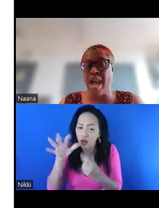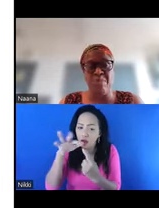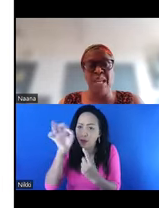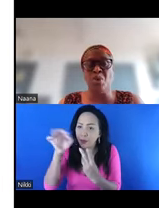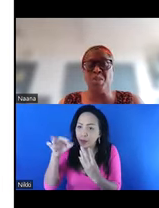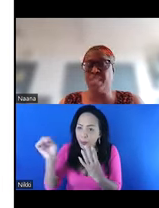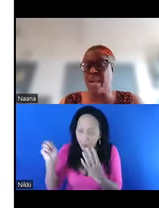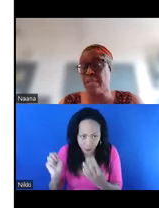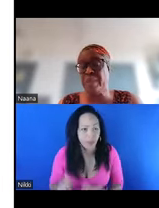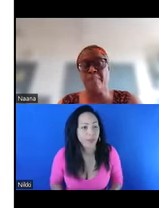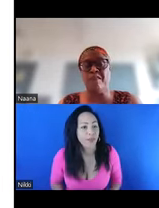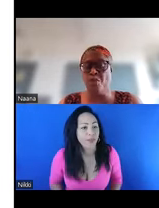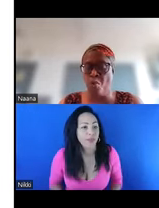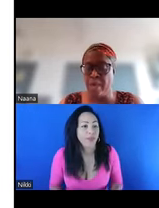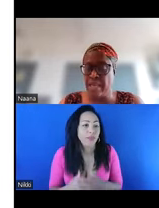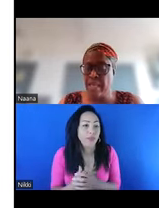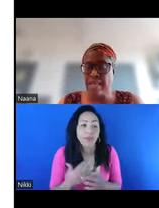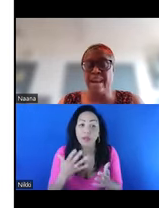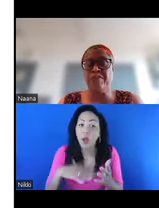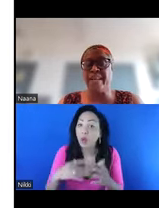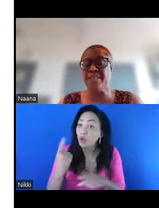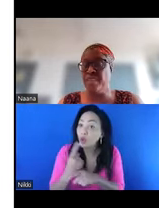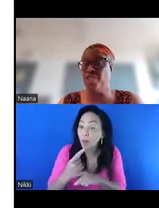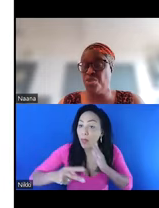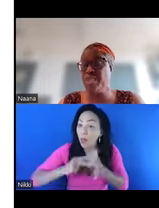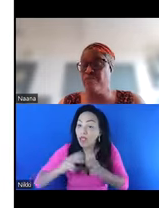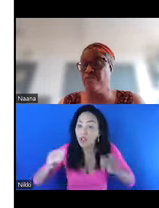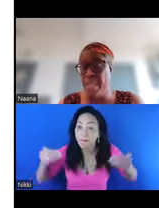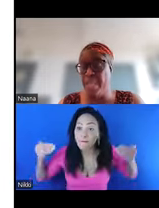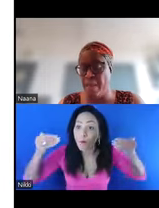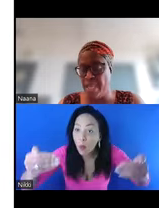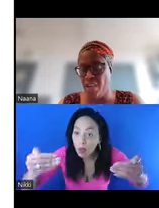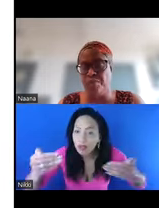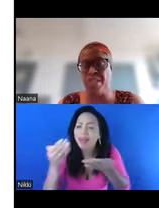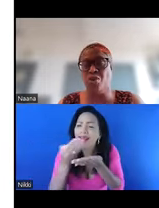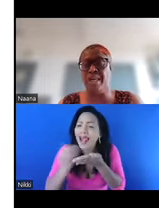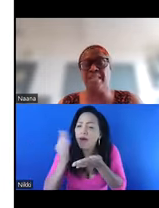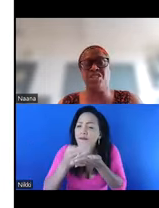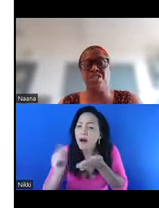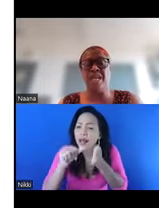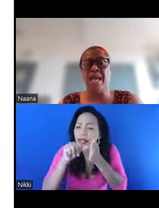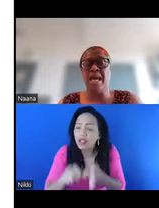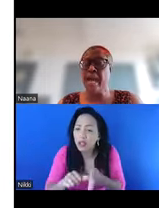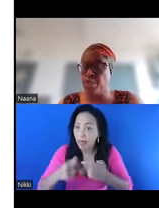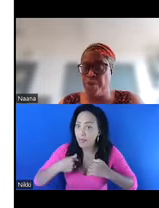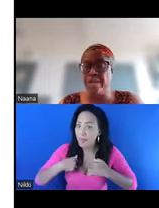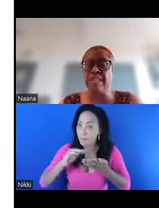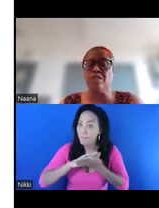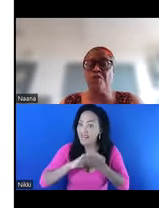So I really want to say a little bit about forward, clarify some of the issues. And for me, the meaning of decolonization,